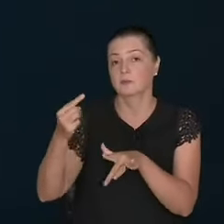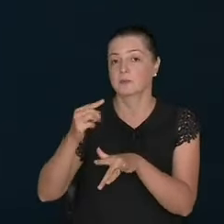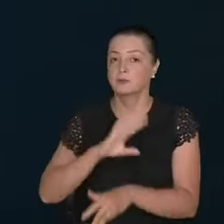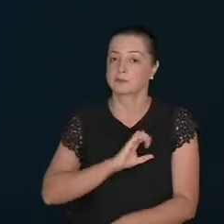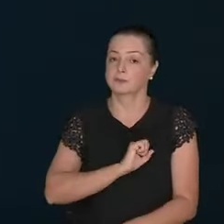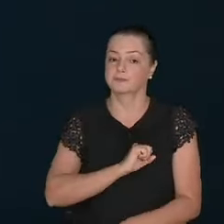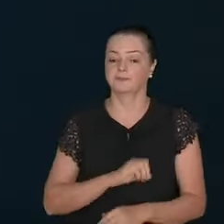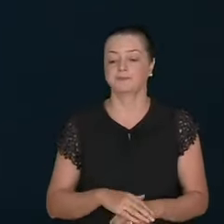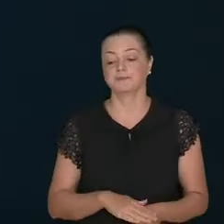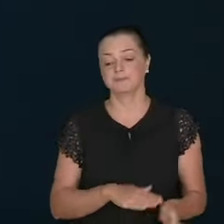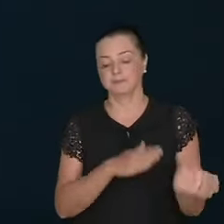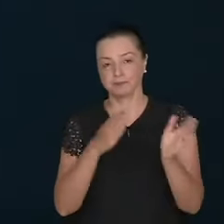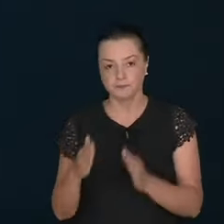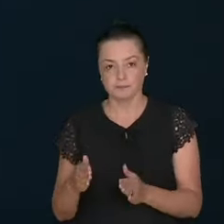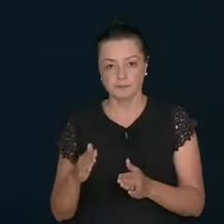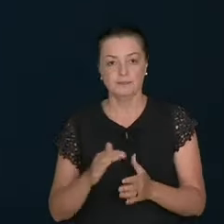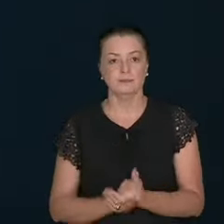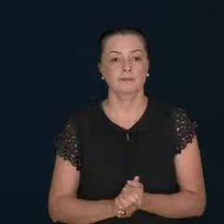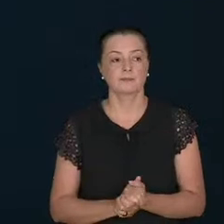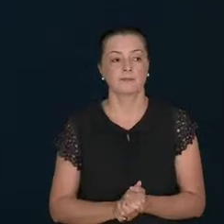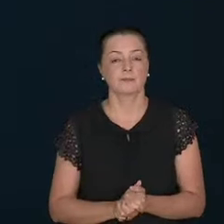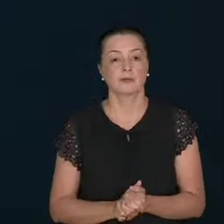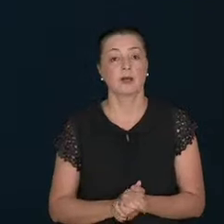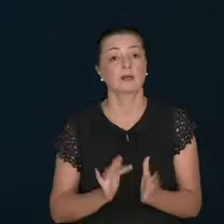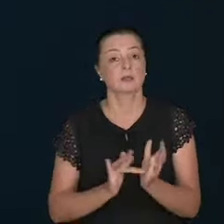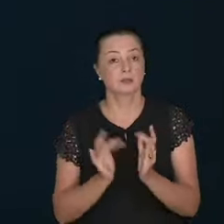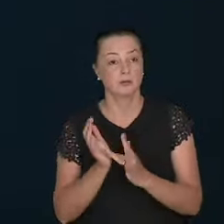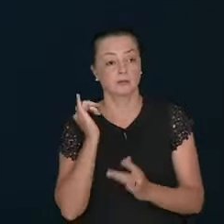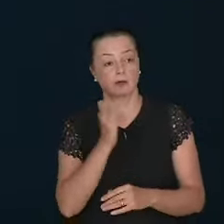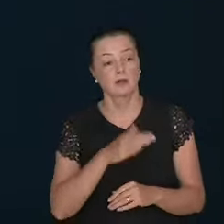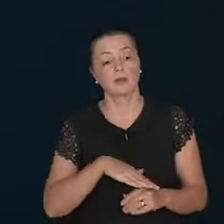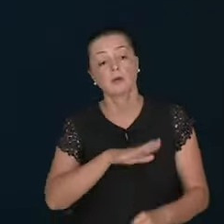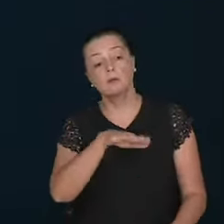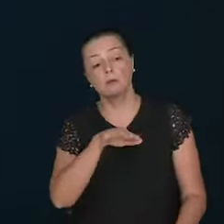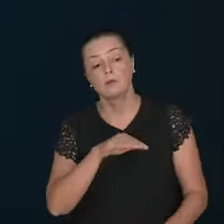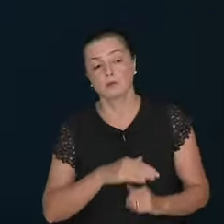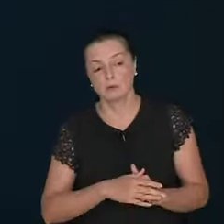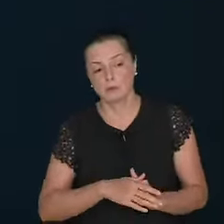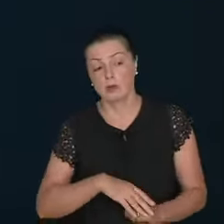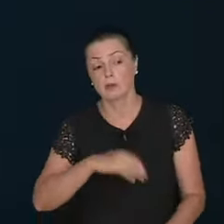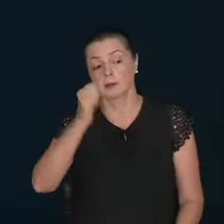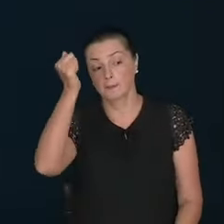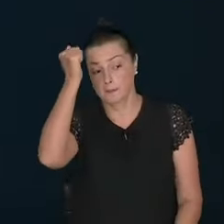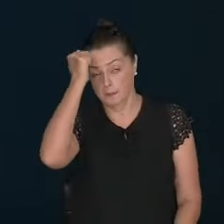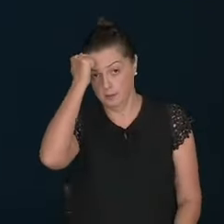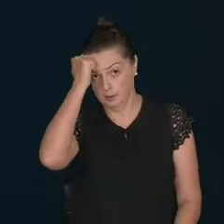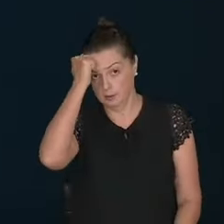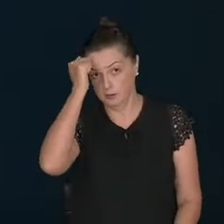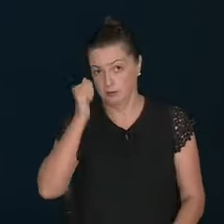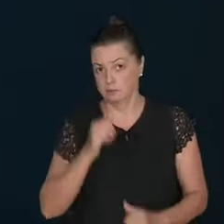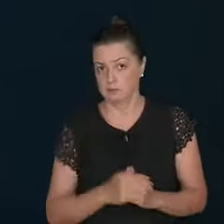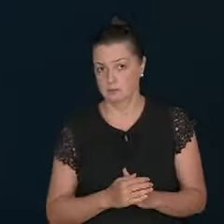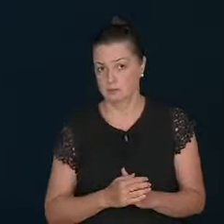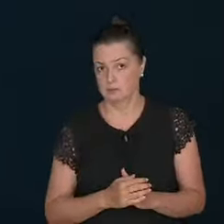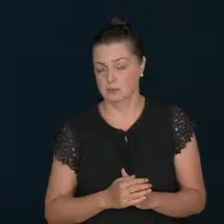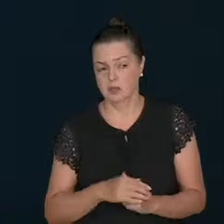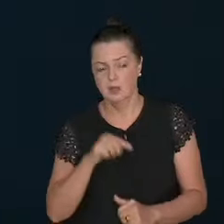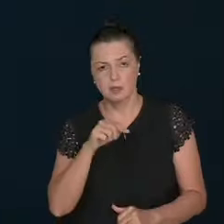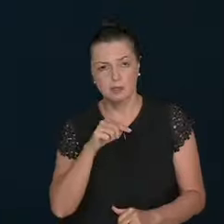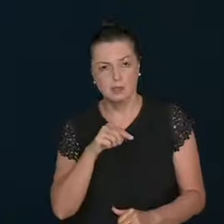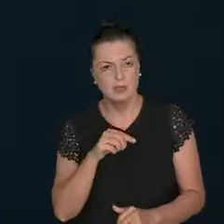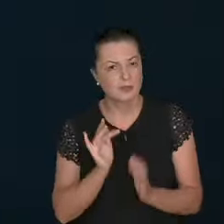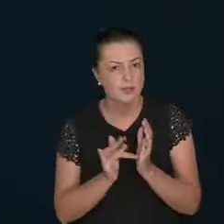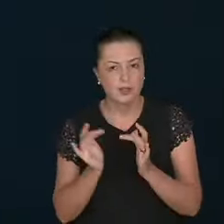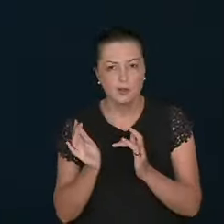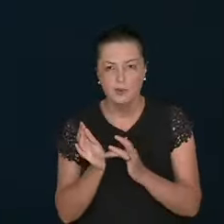And there. We can see that. The Lord Jesus says. Repent. And do the first works. So. He doesn't. Ask